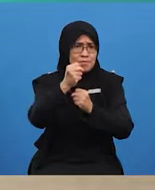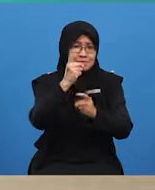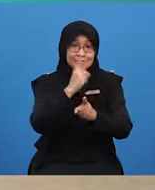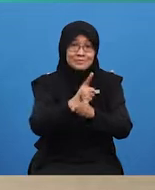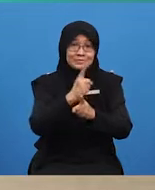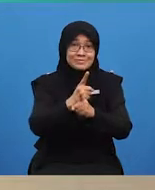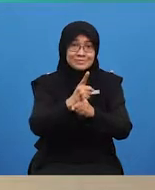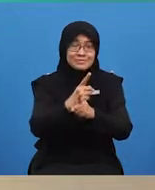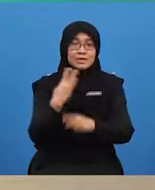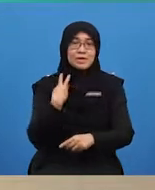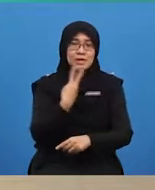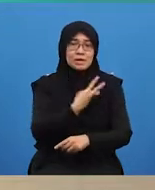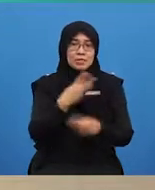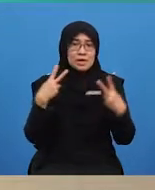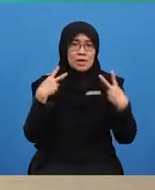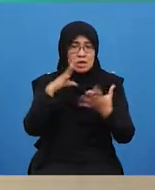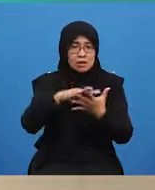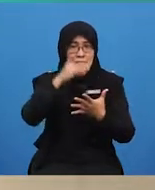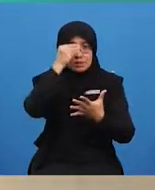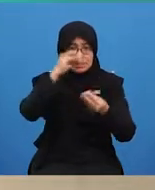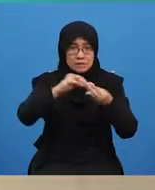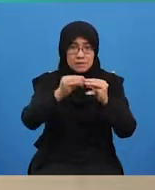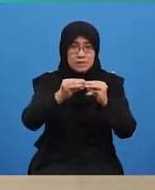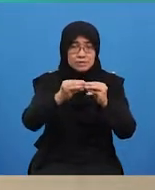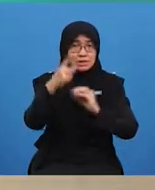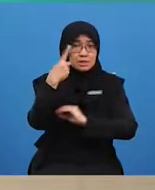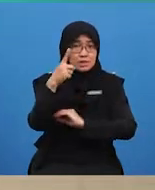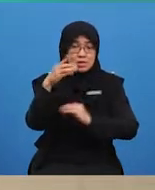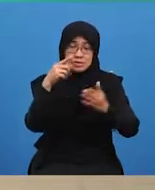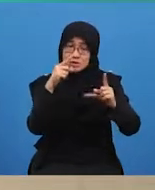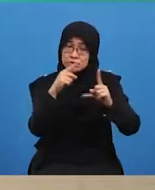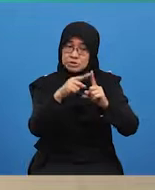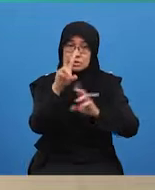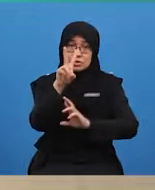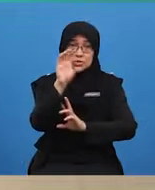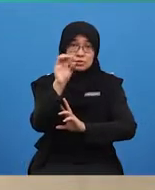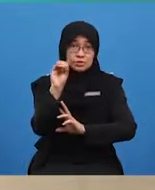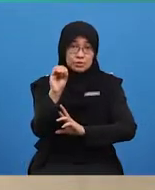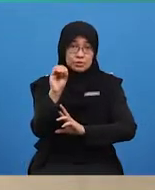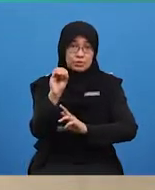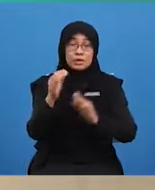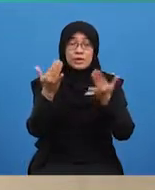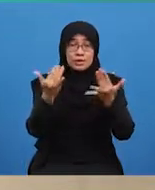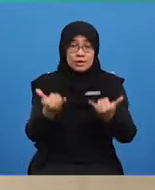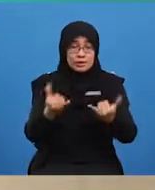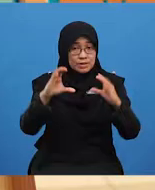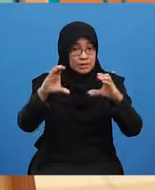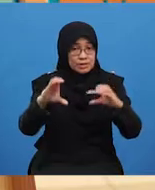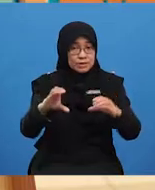Now that we have learned numbers 11 to 20, let's do a simple exercise.